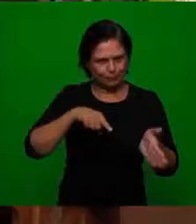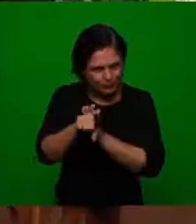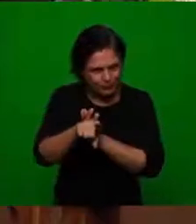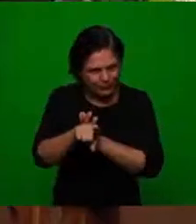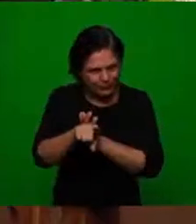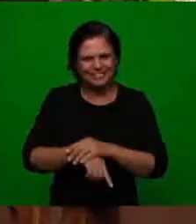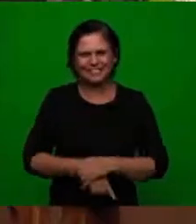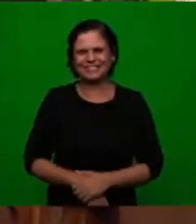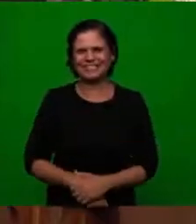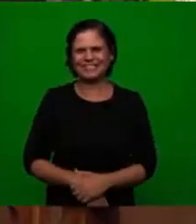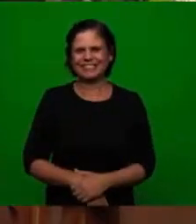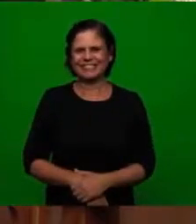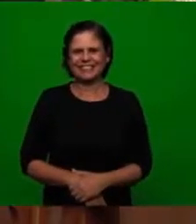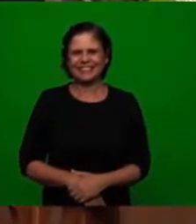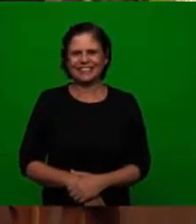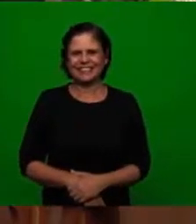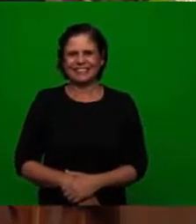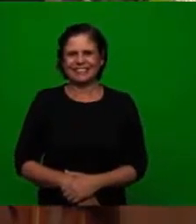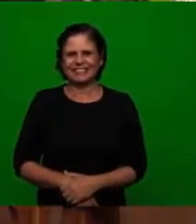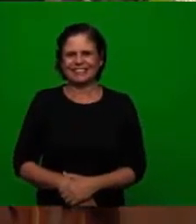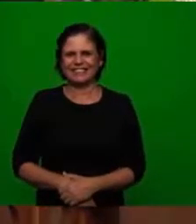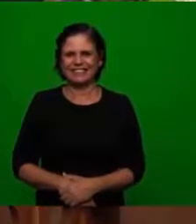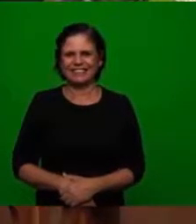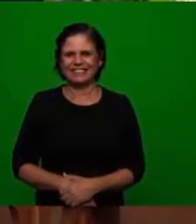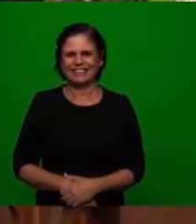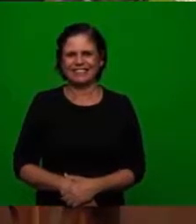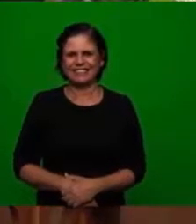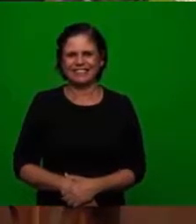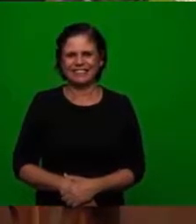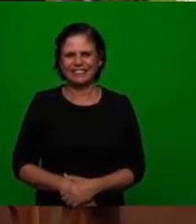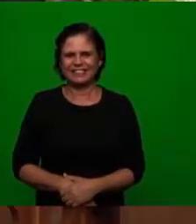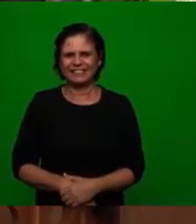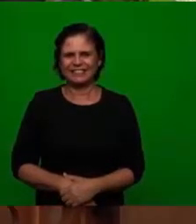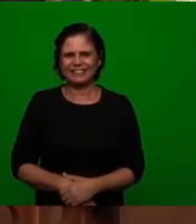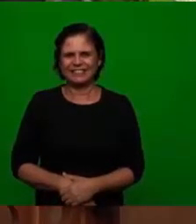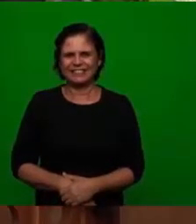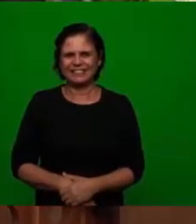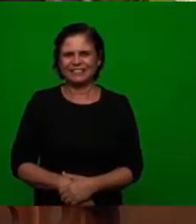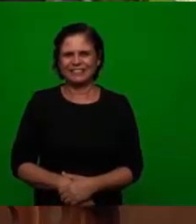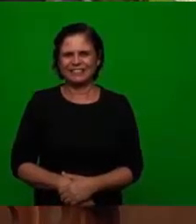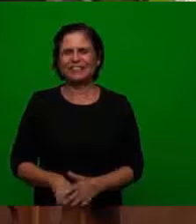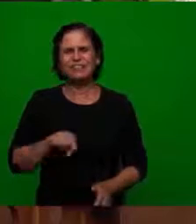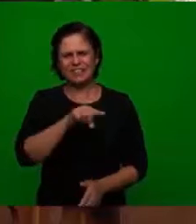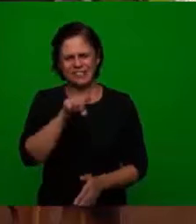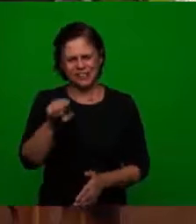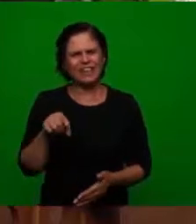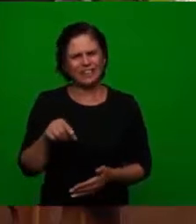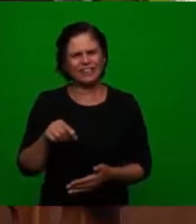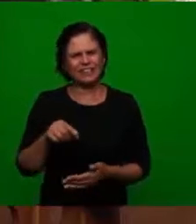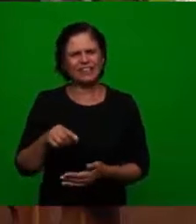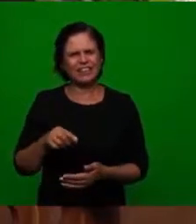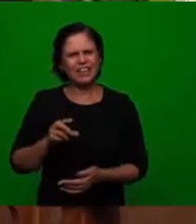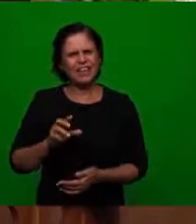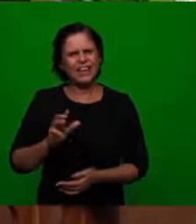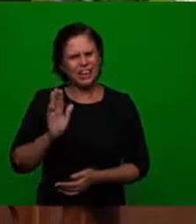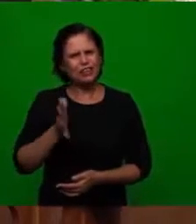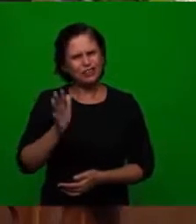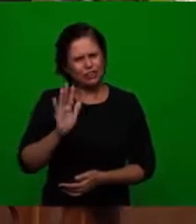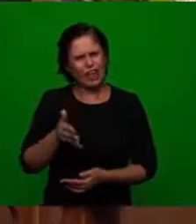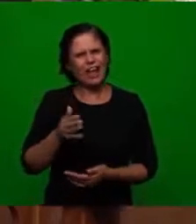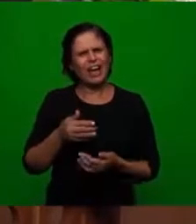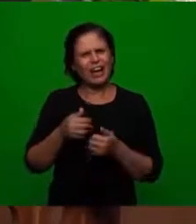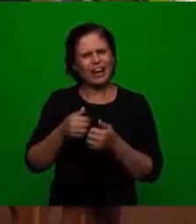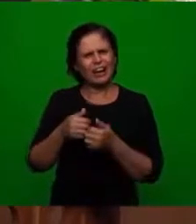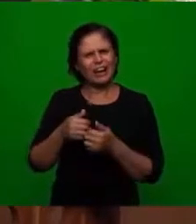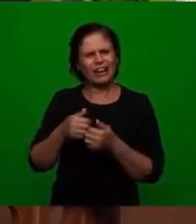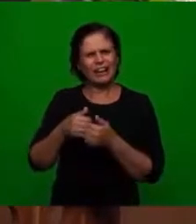so I'm going to ask another question to the brethren they have been following the subject the teaching